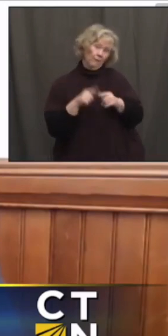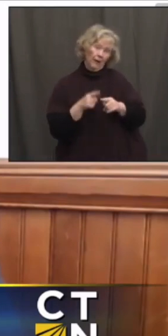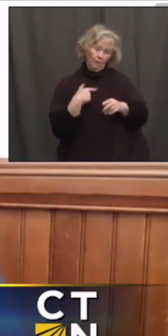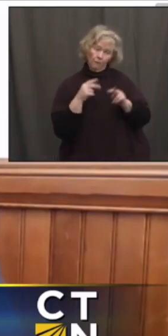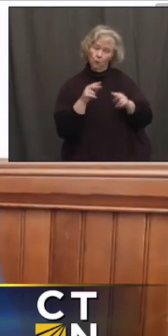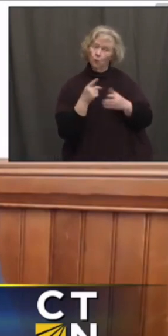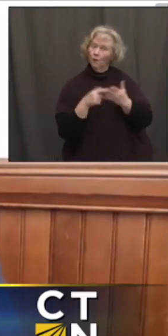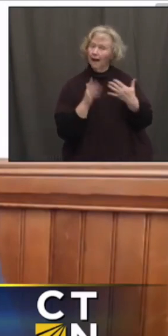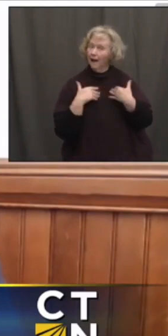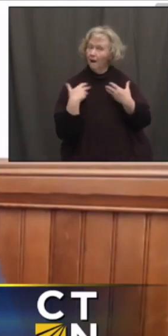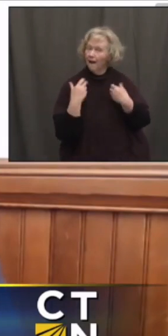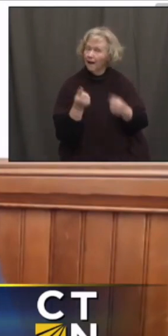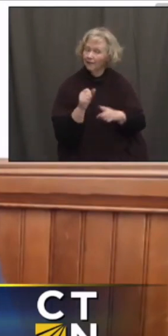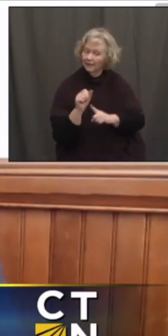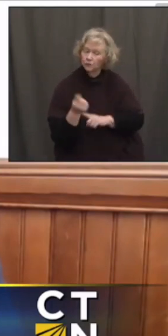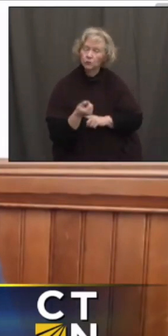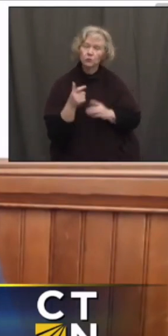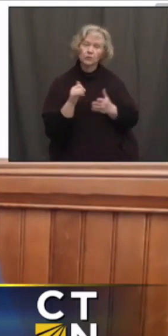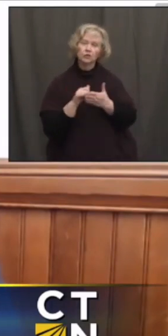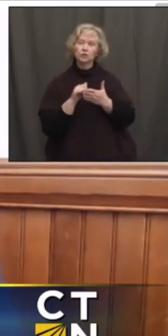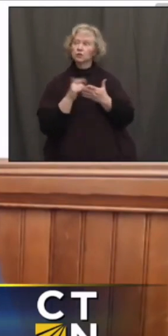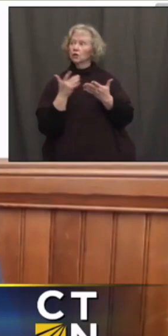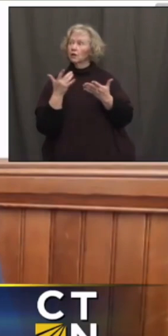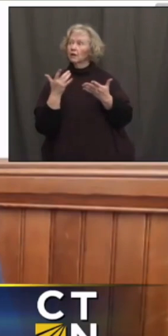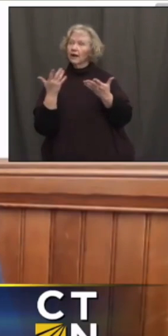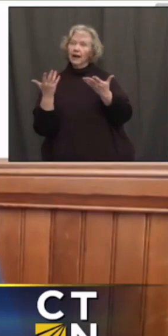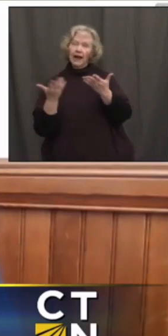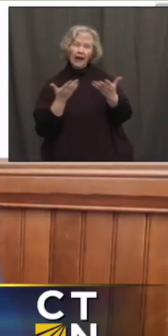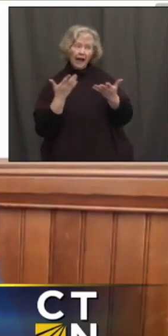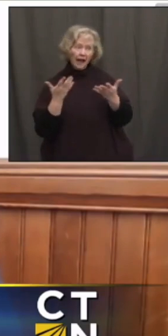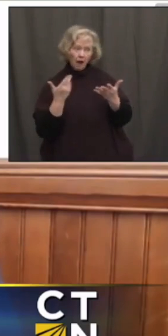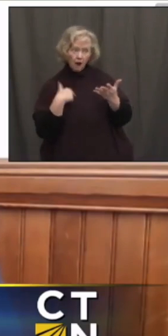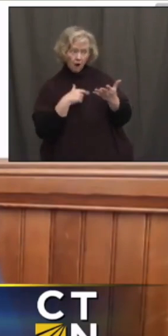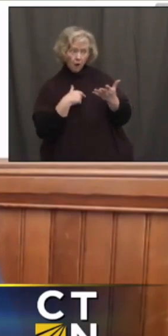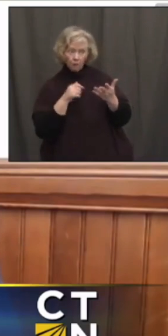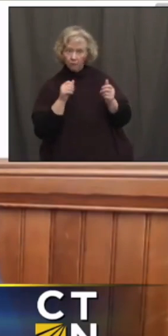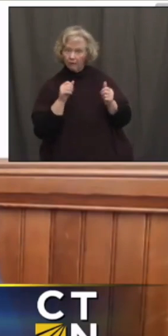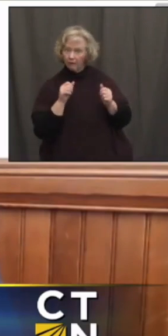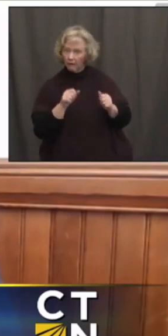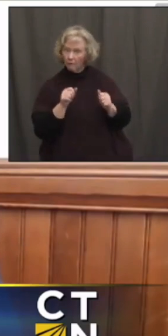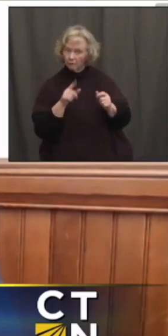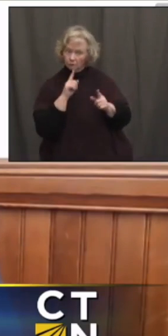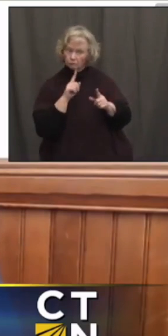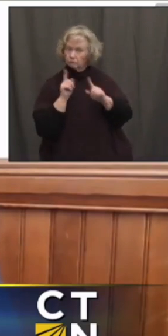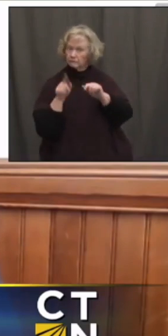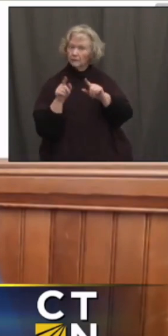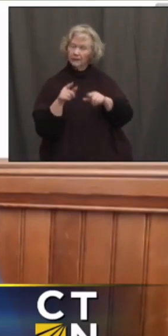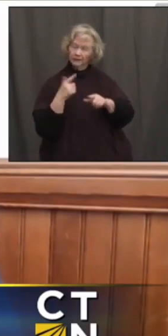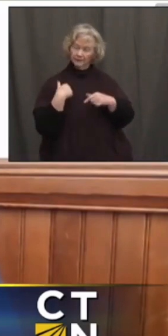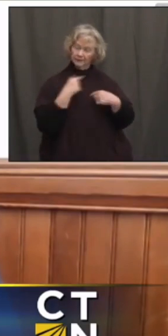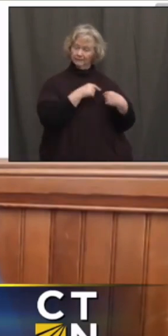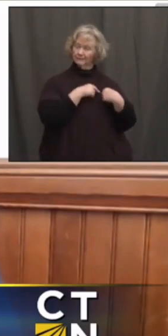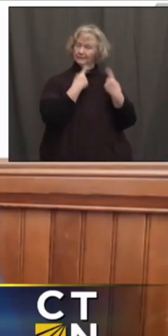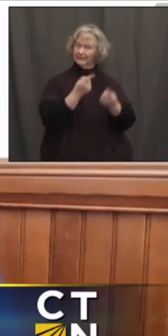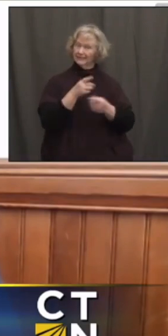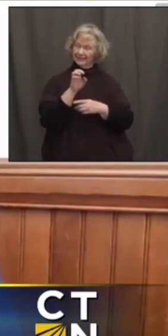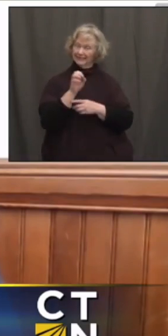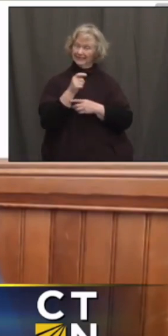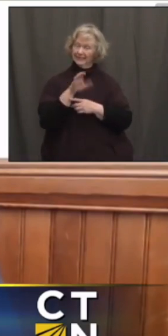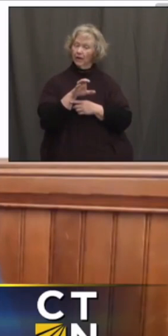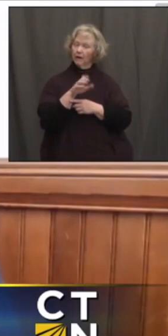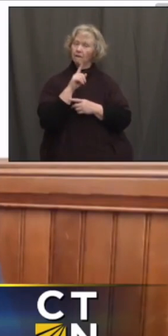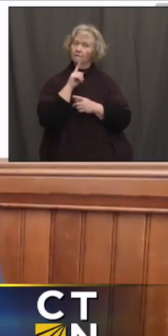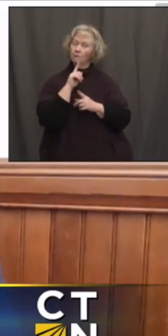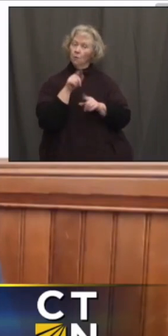and also where we are to be able to respond to this emergency that we have. As many of those executive orders allow us to be nimble